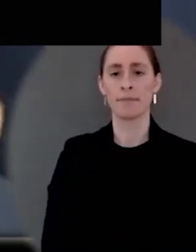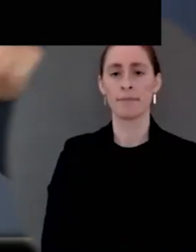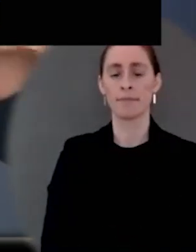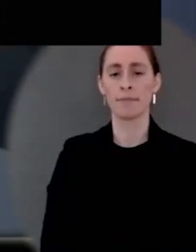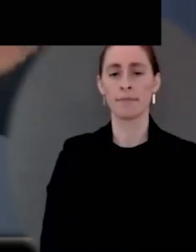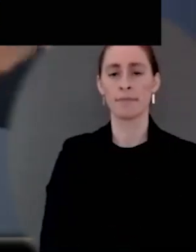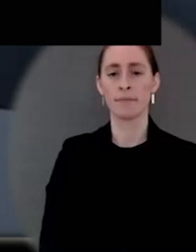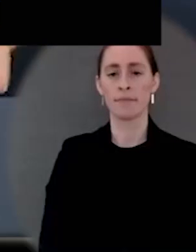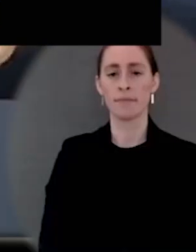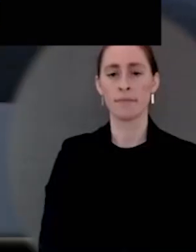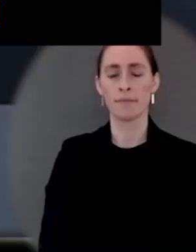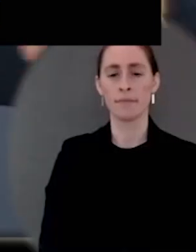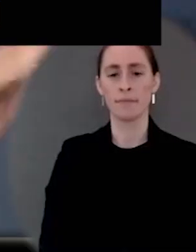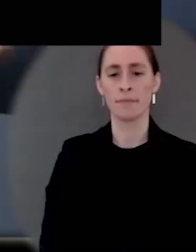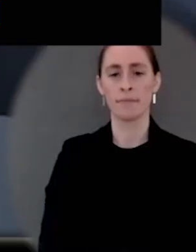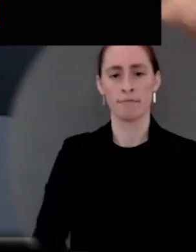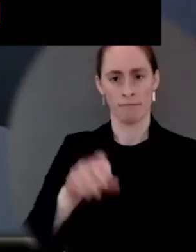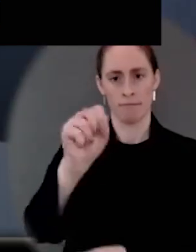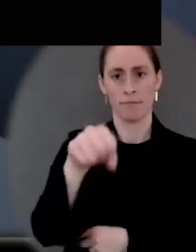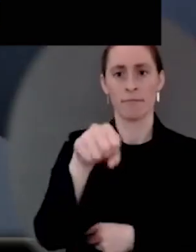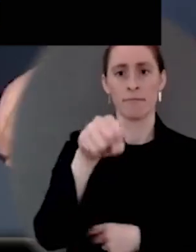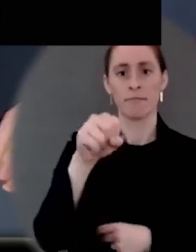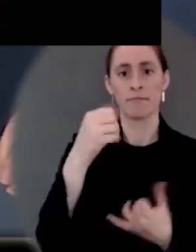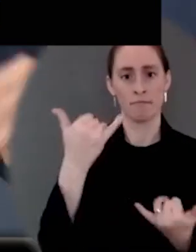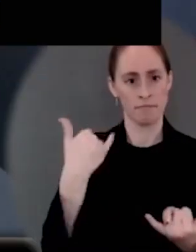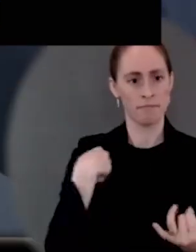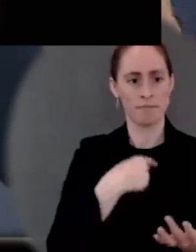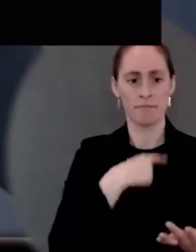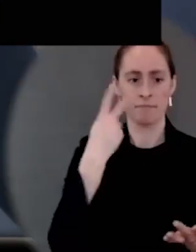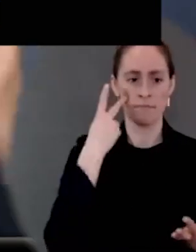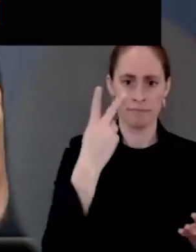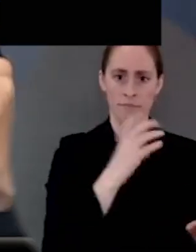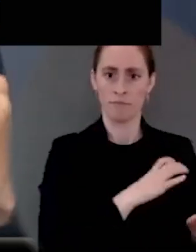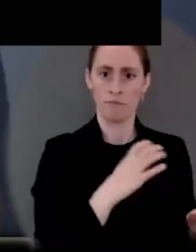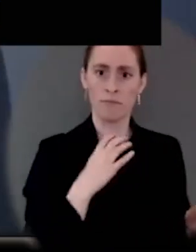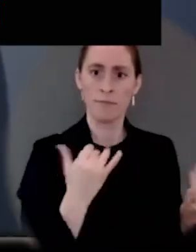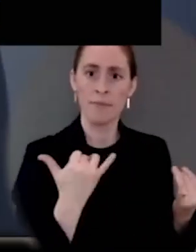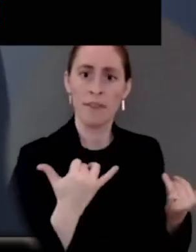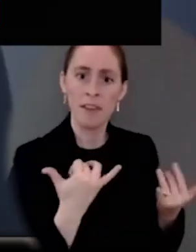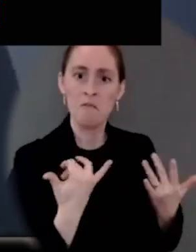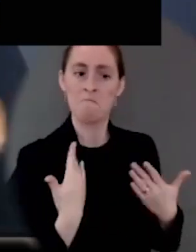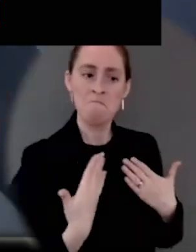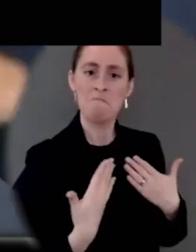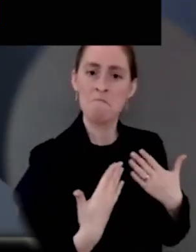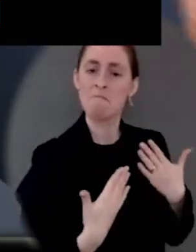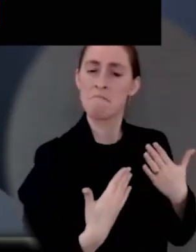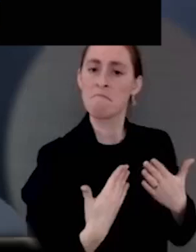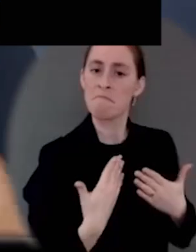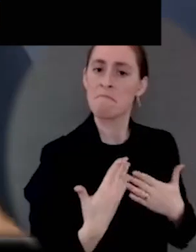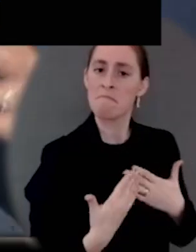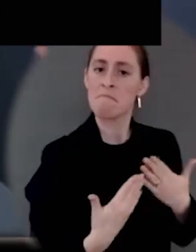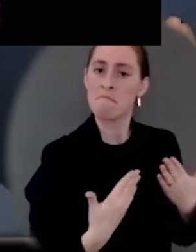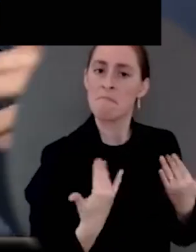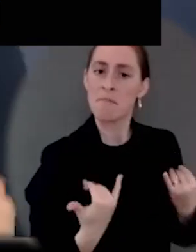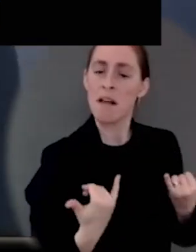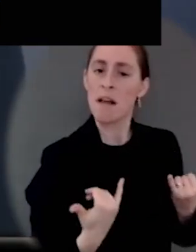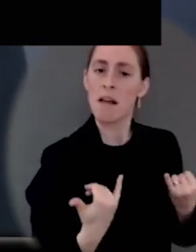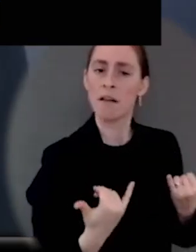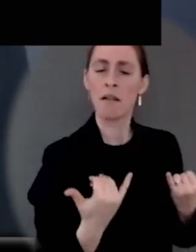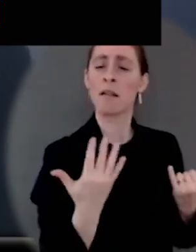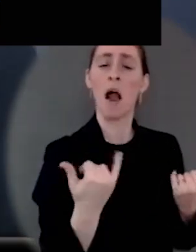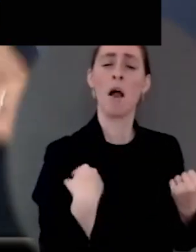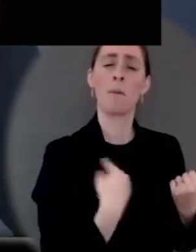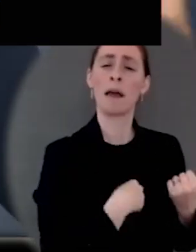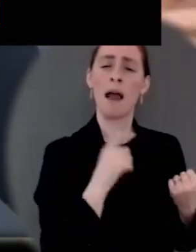move in a good direction in some areas as well, what we need to do now is think about what we're going to do about rising